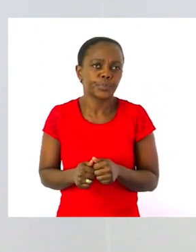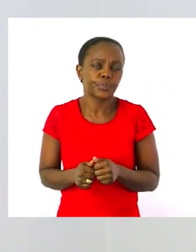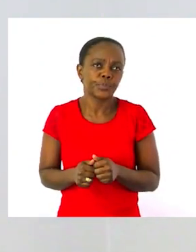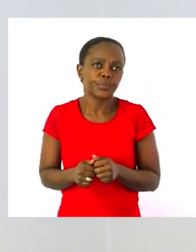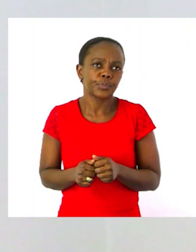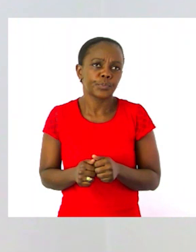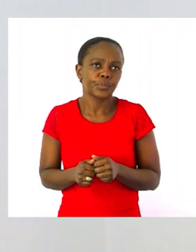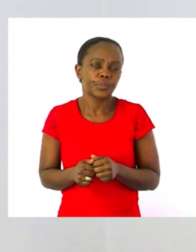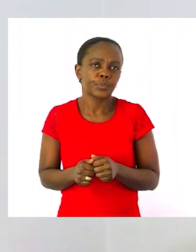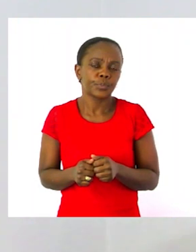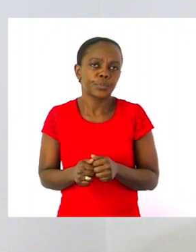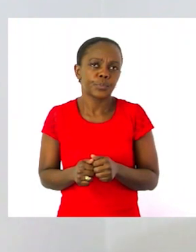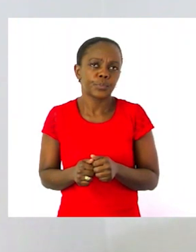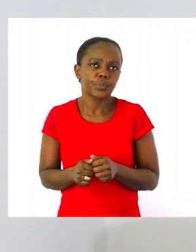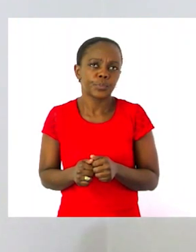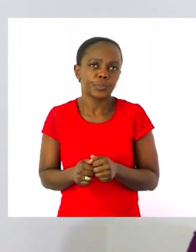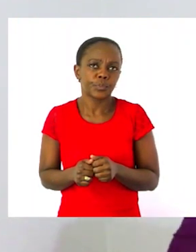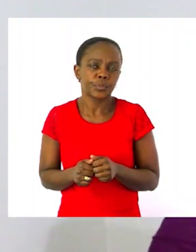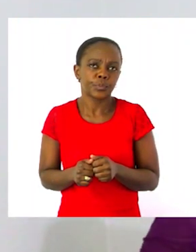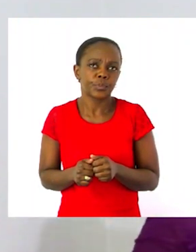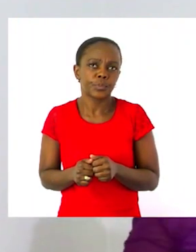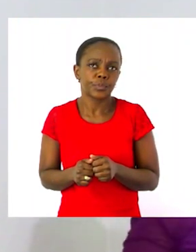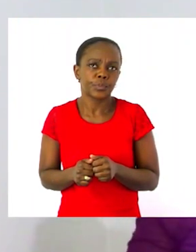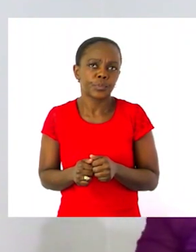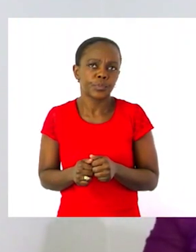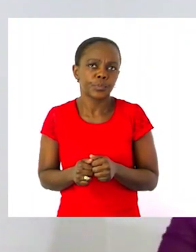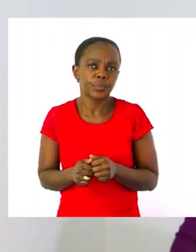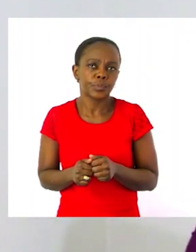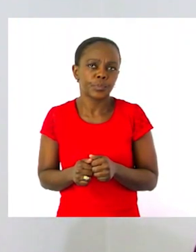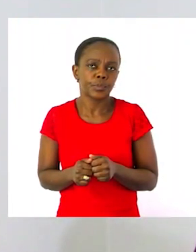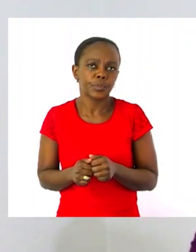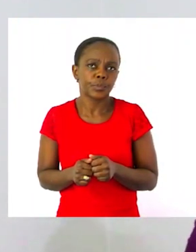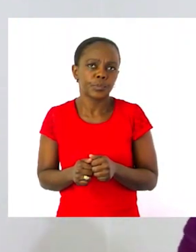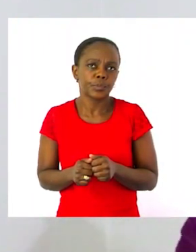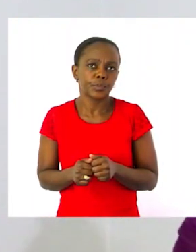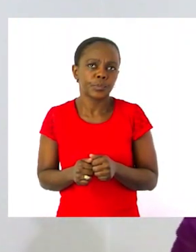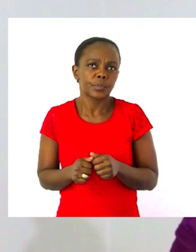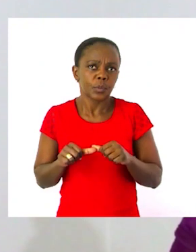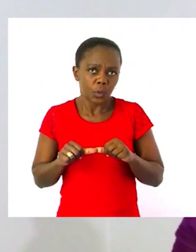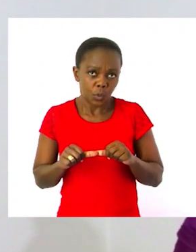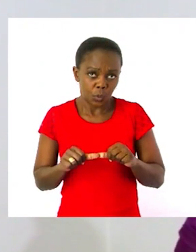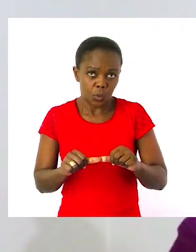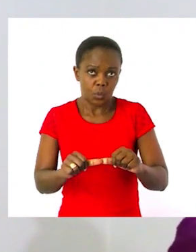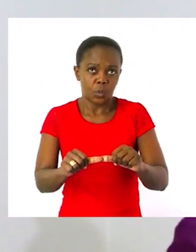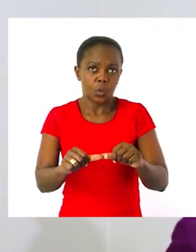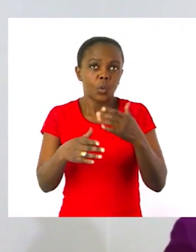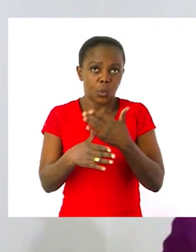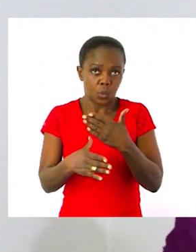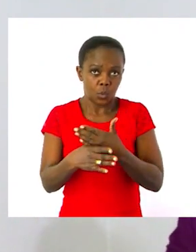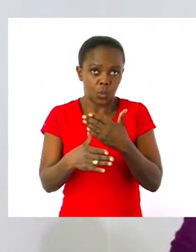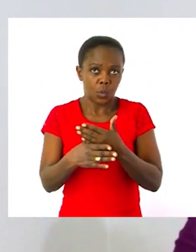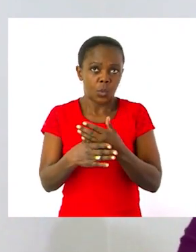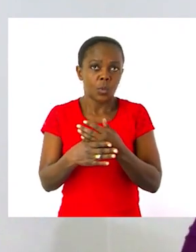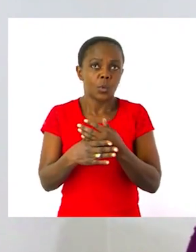helpers that are helping me at home. Right. The rest of the work, you're going to do it